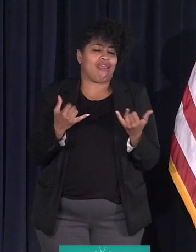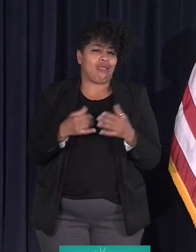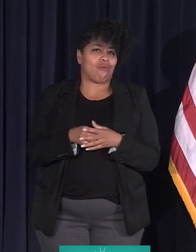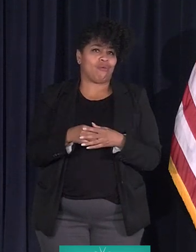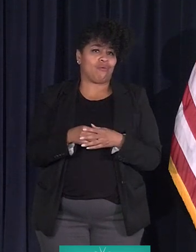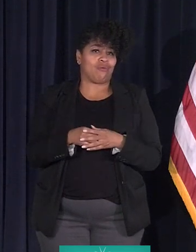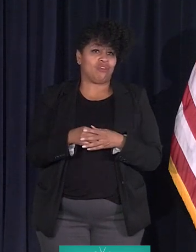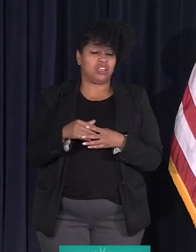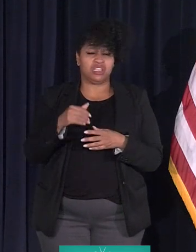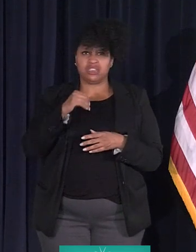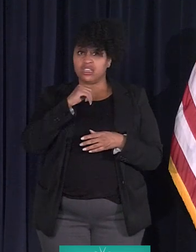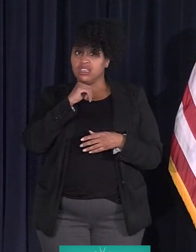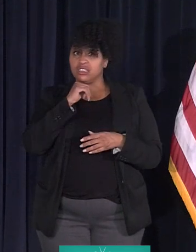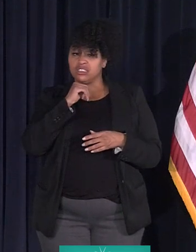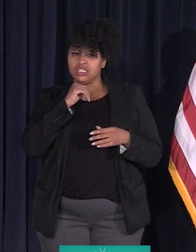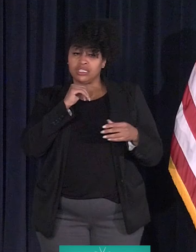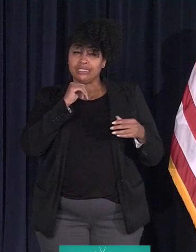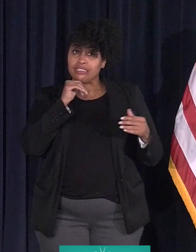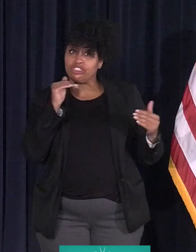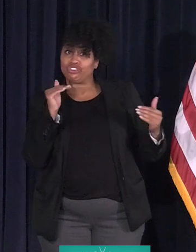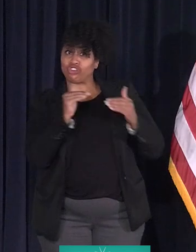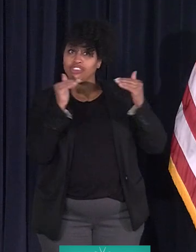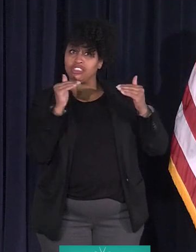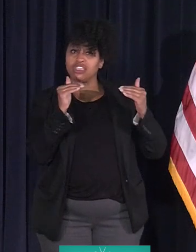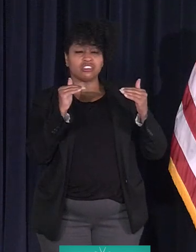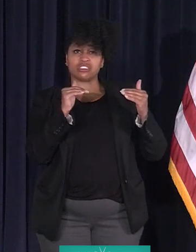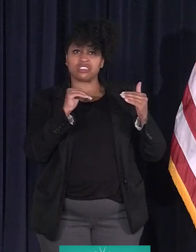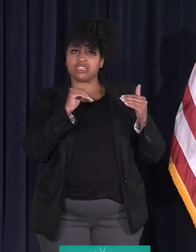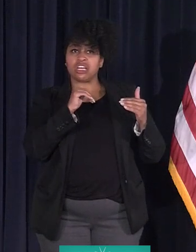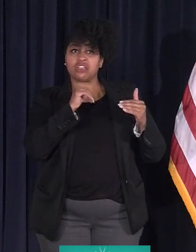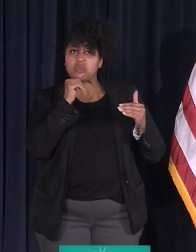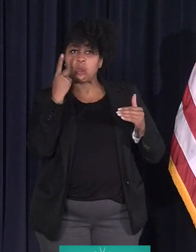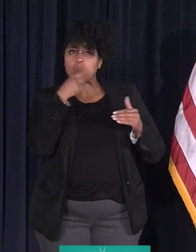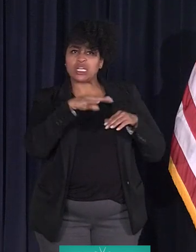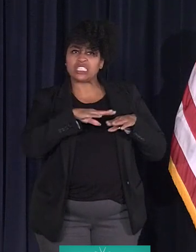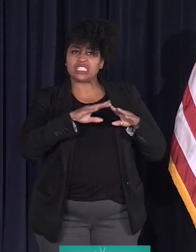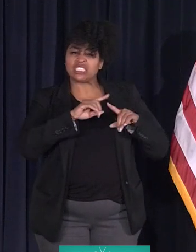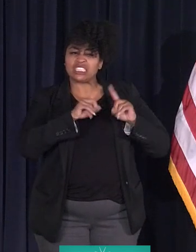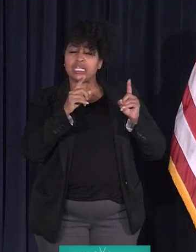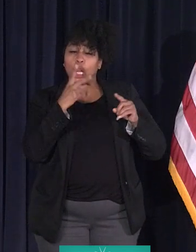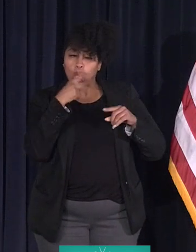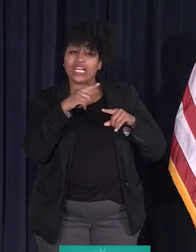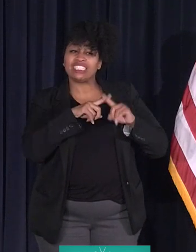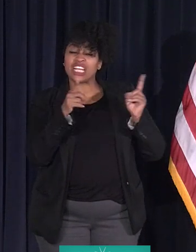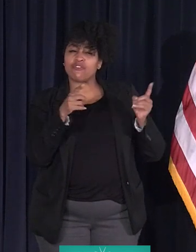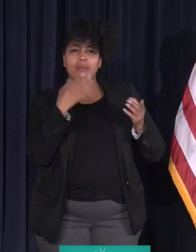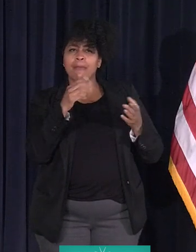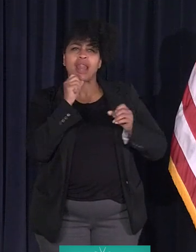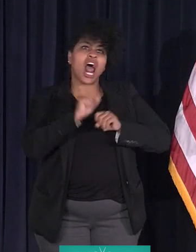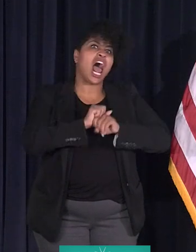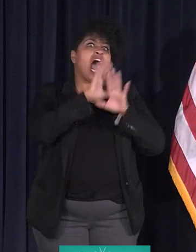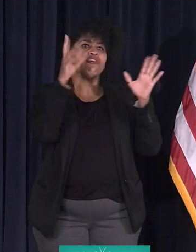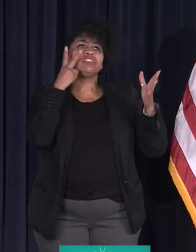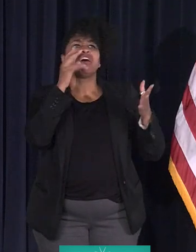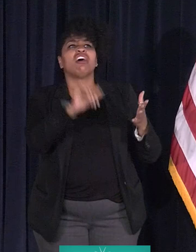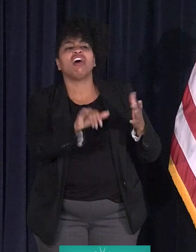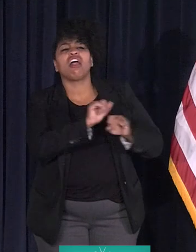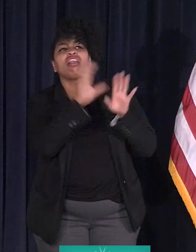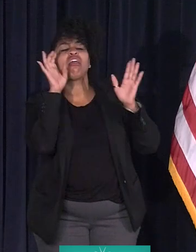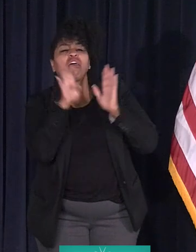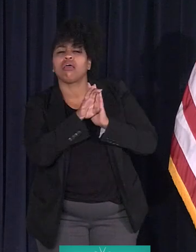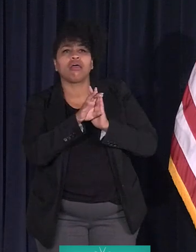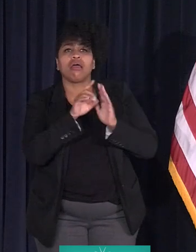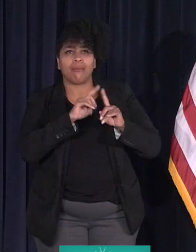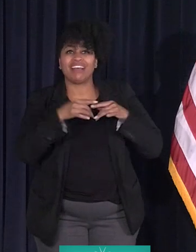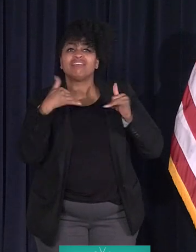may look differently. It may not be as obvious, but there are still barriers, and the need for justice remains. The